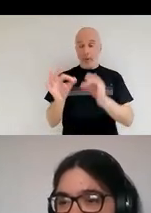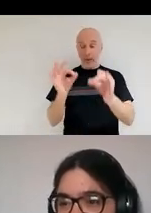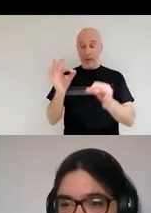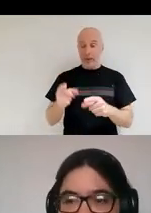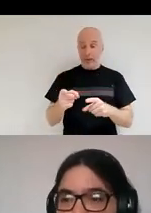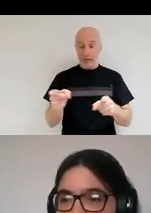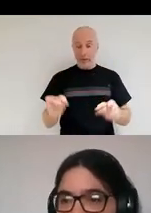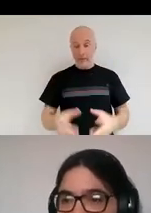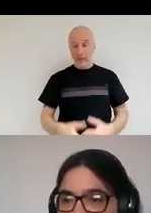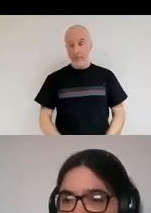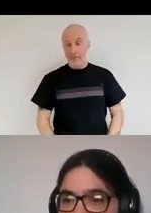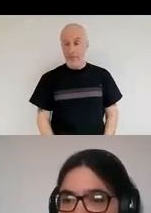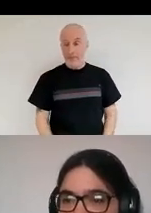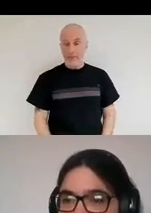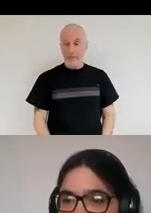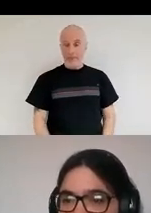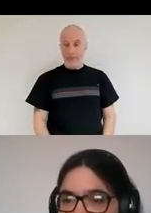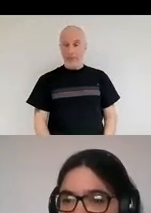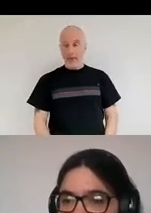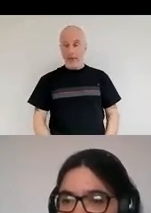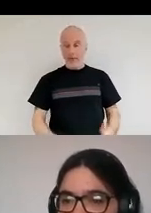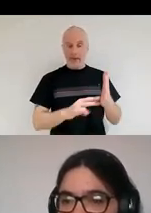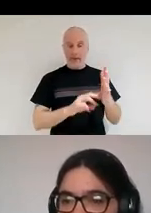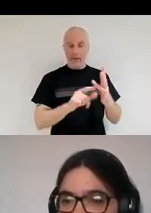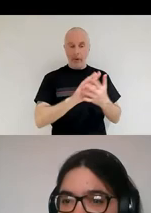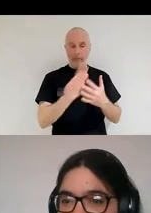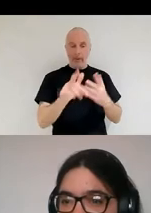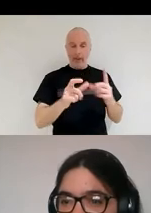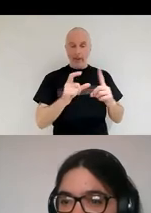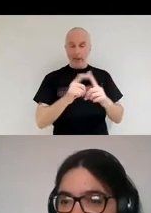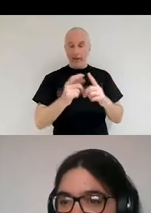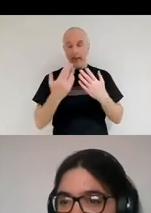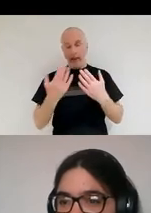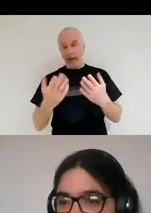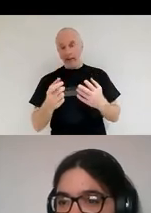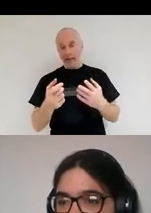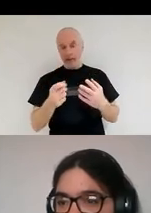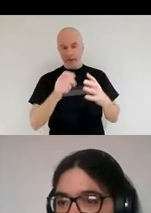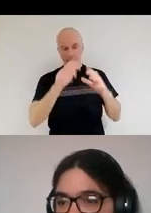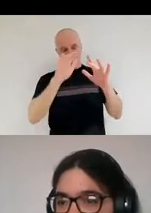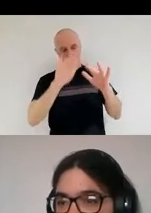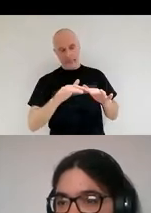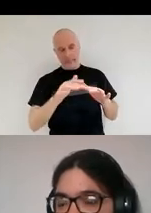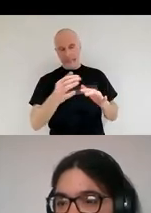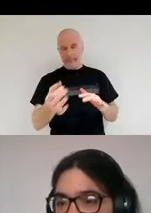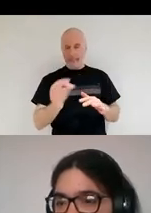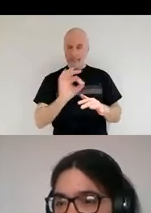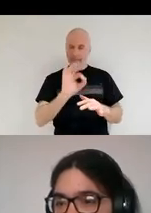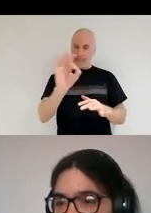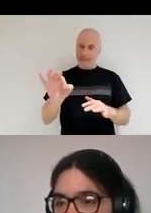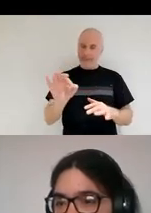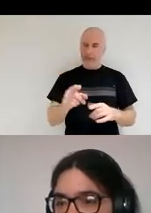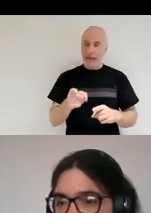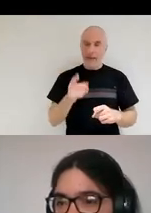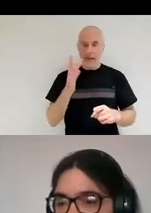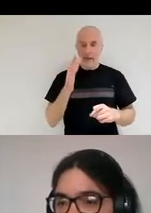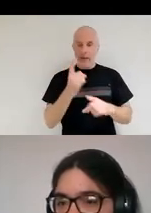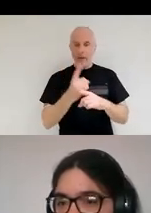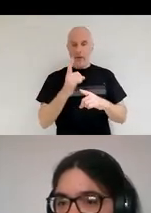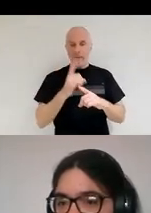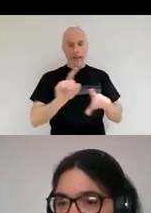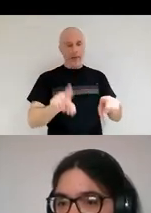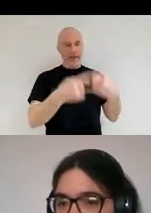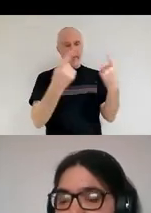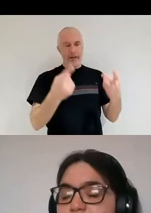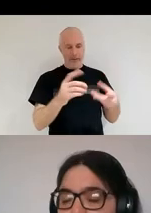Nina. The first one is from Mohammed. And thank you again, Mohammed, for sending this in. He wrote, when you mentioned the different compositions of